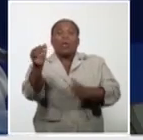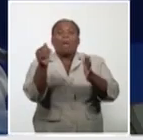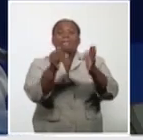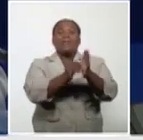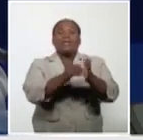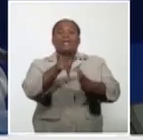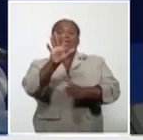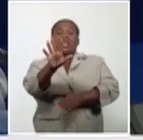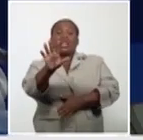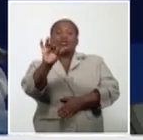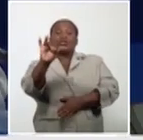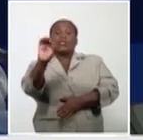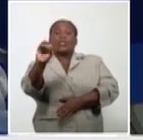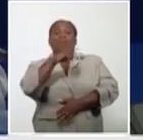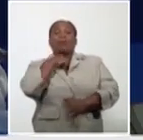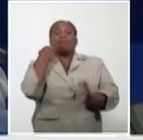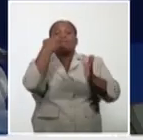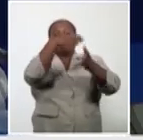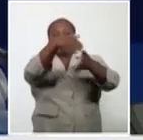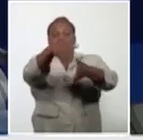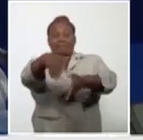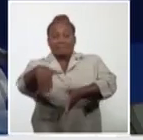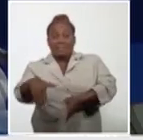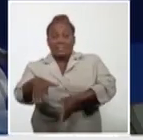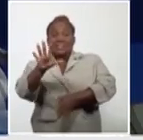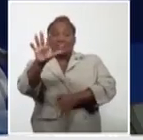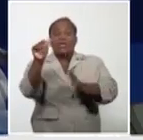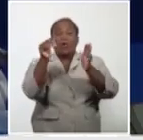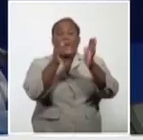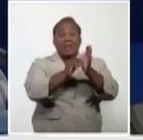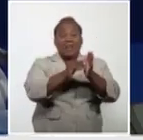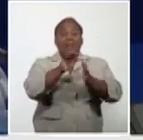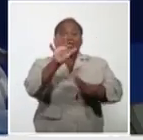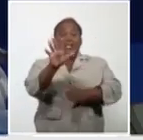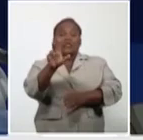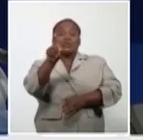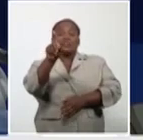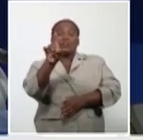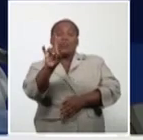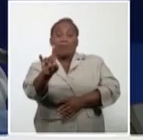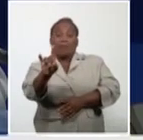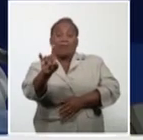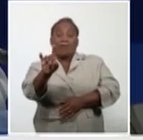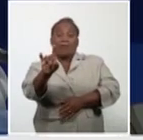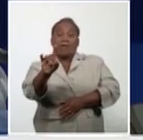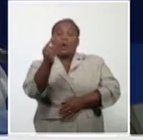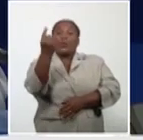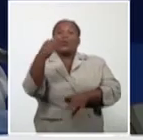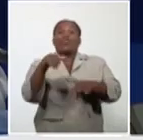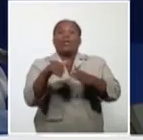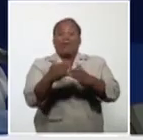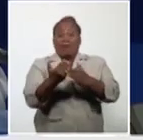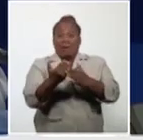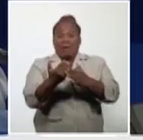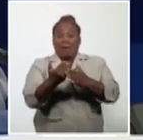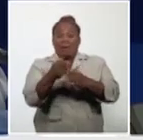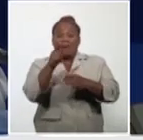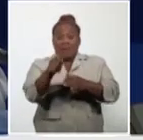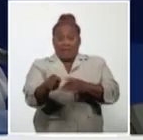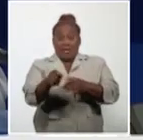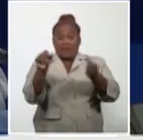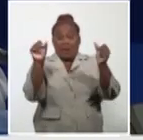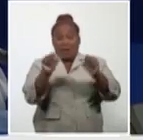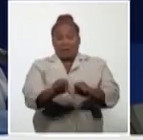232,570 deaths, 5,519 in one day, and that gives a